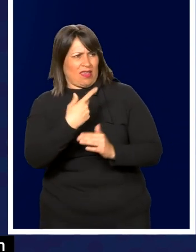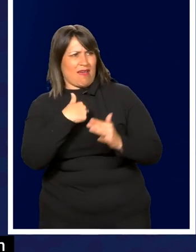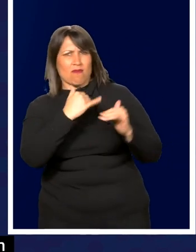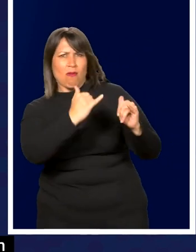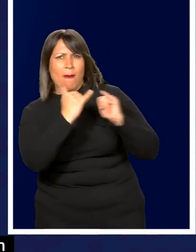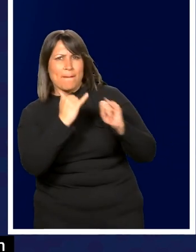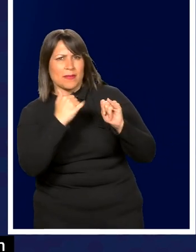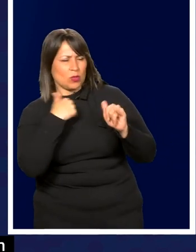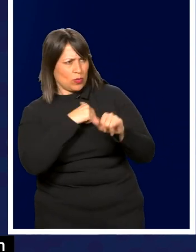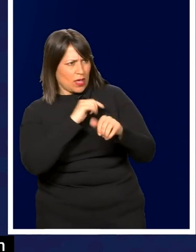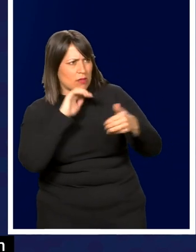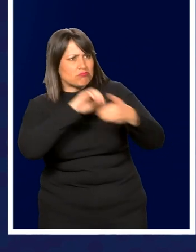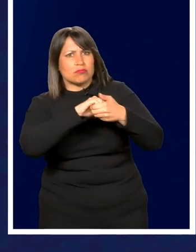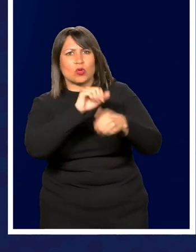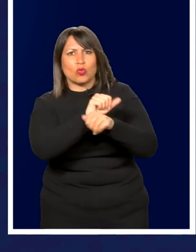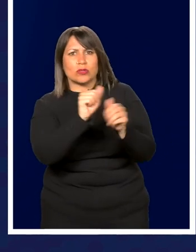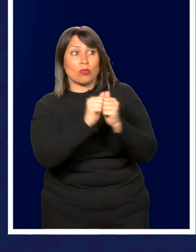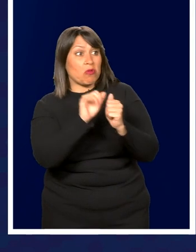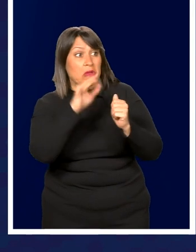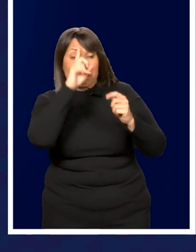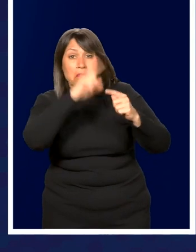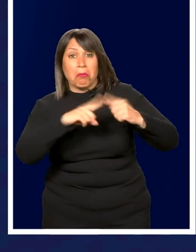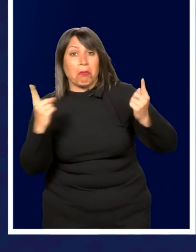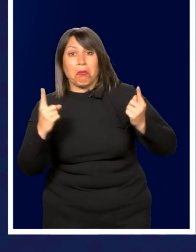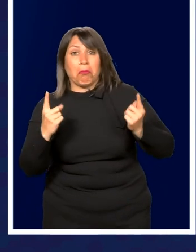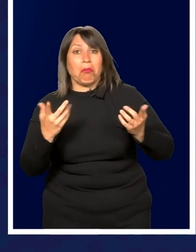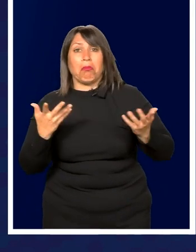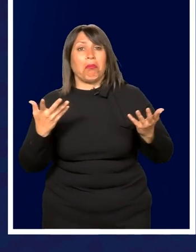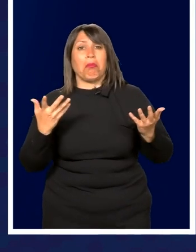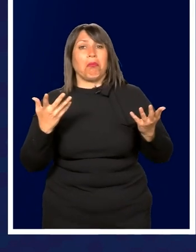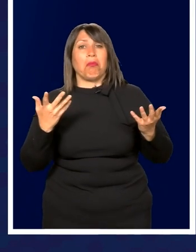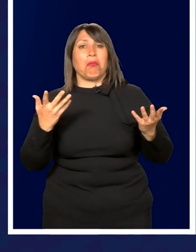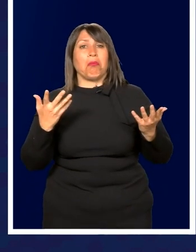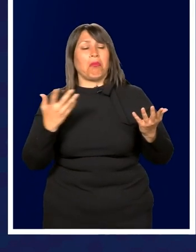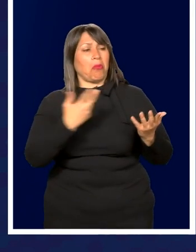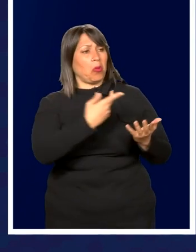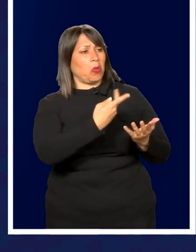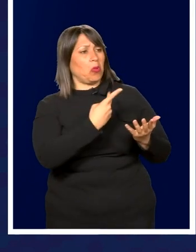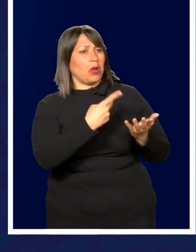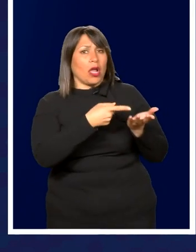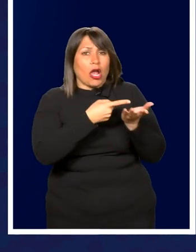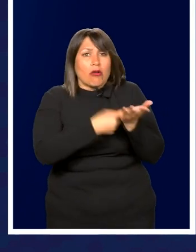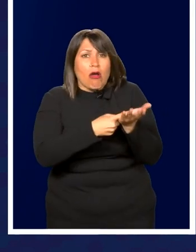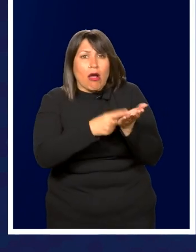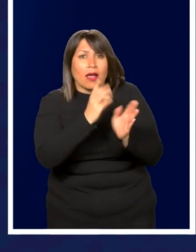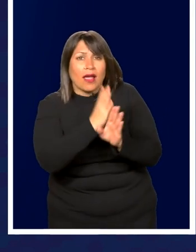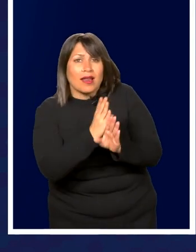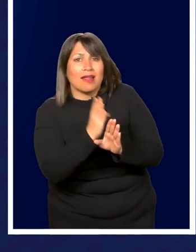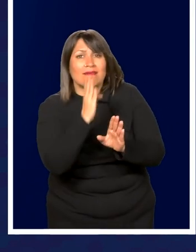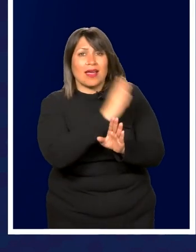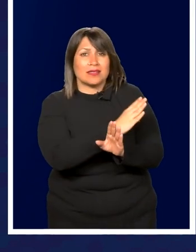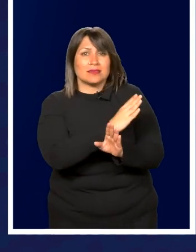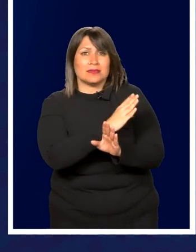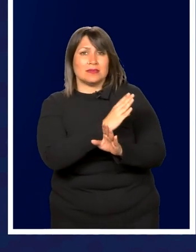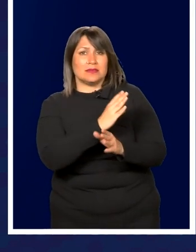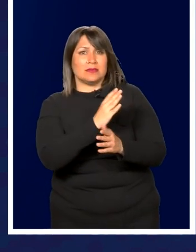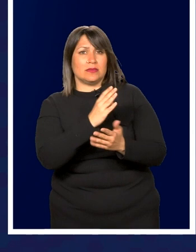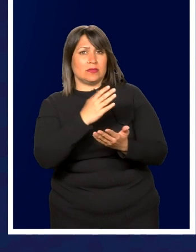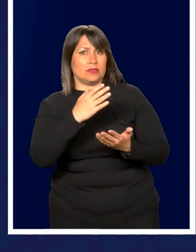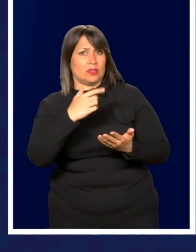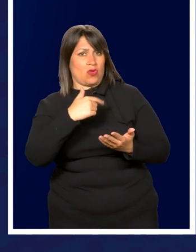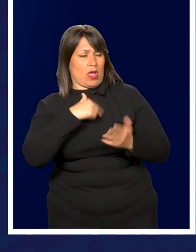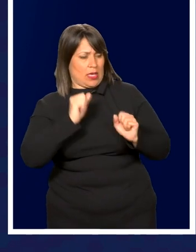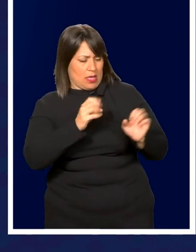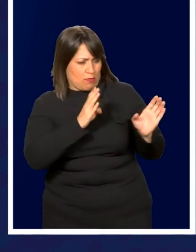work together. And those areas where we disagree, he and I talk in advance so